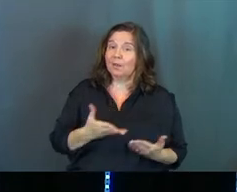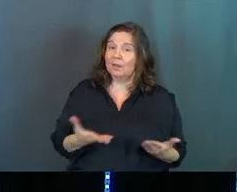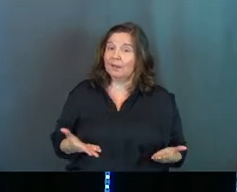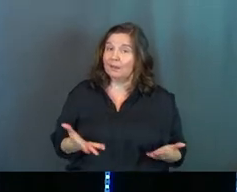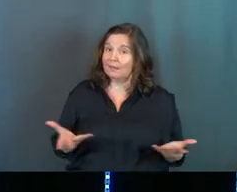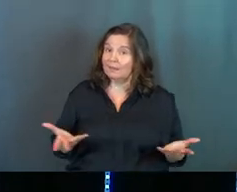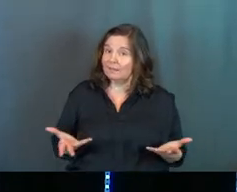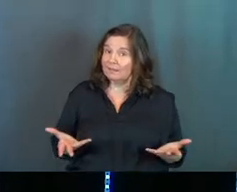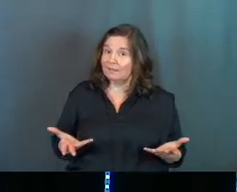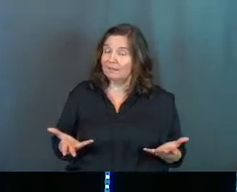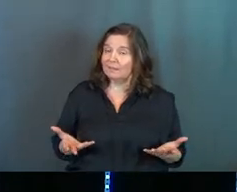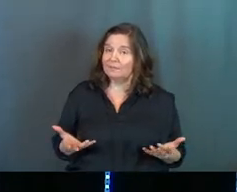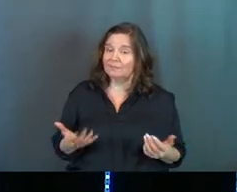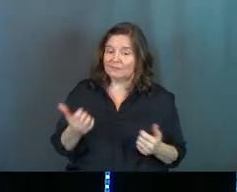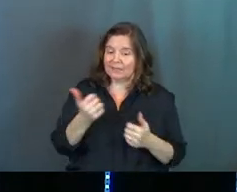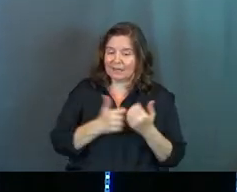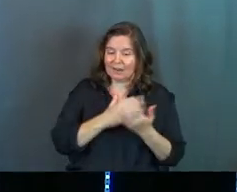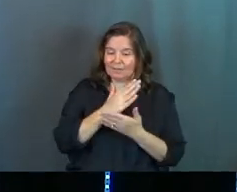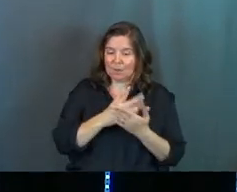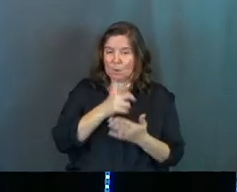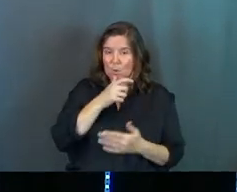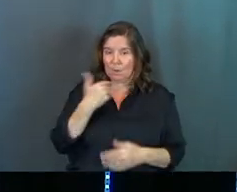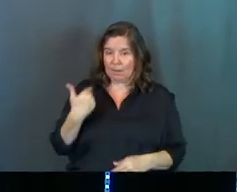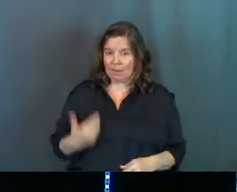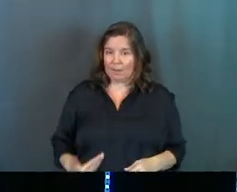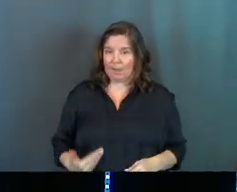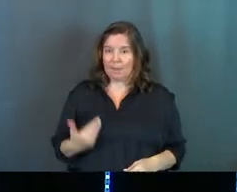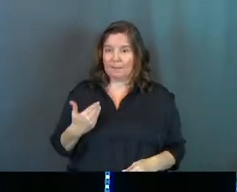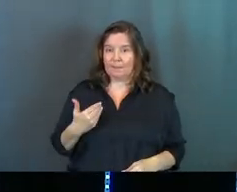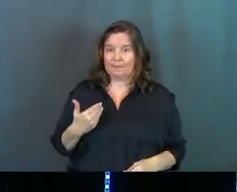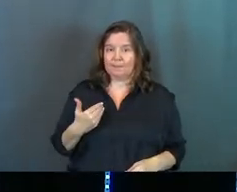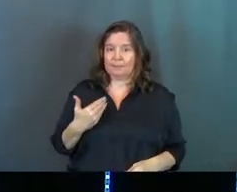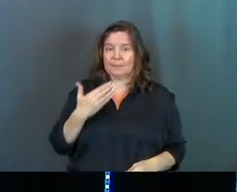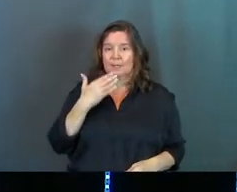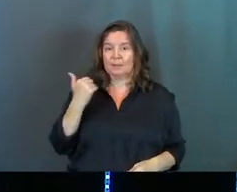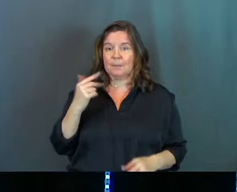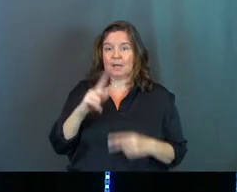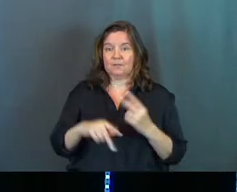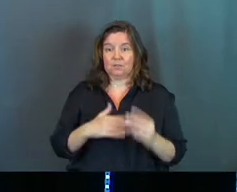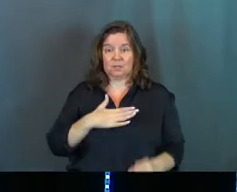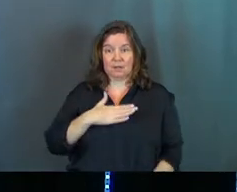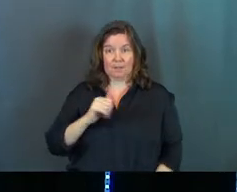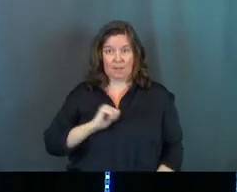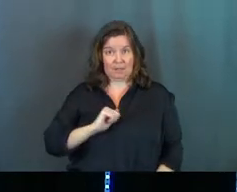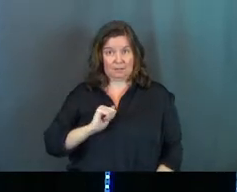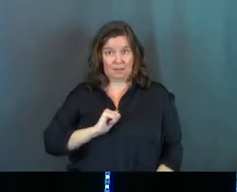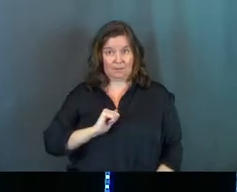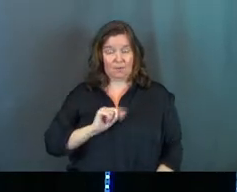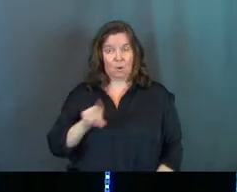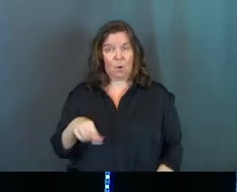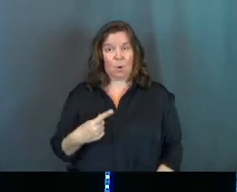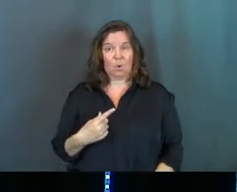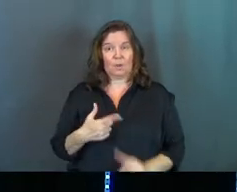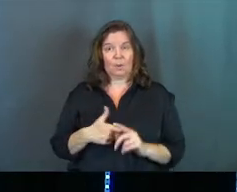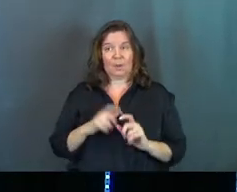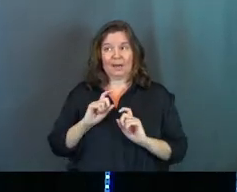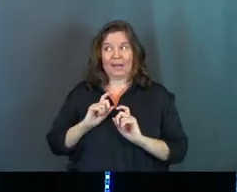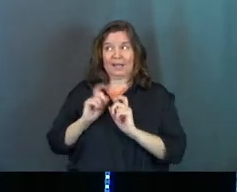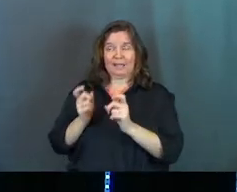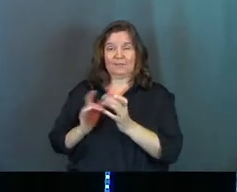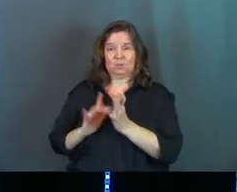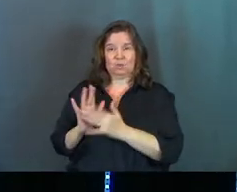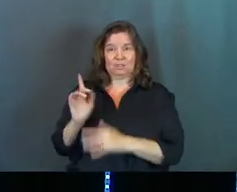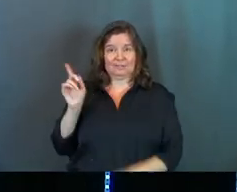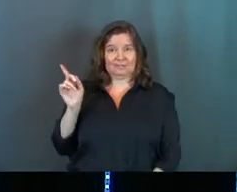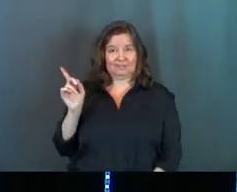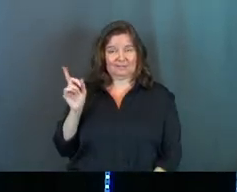is in every aspect of who I am, the best version of myself only comes when I give it to Jesus.